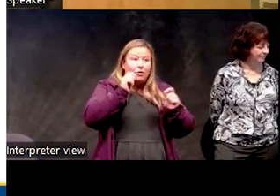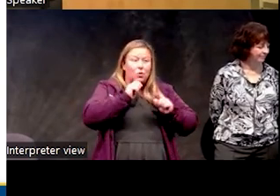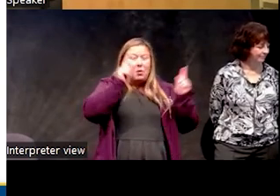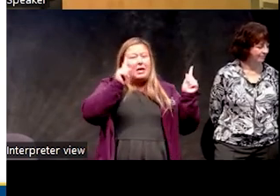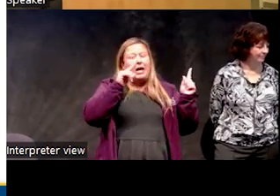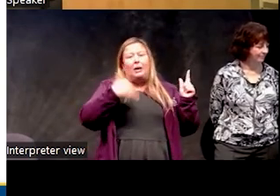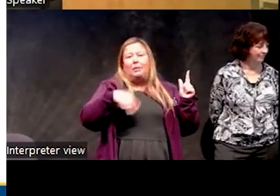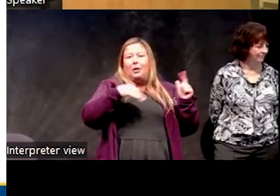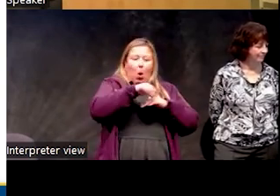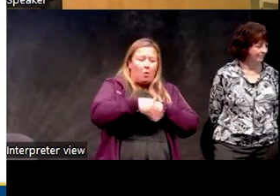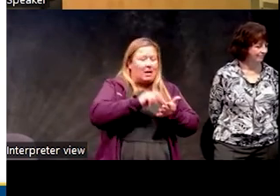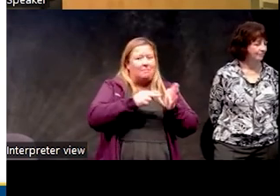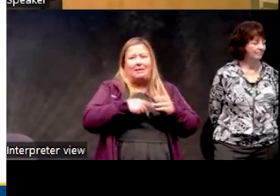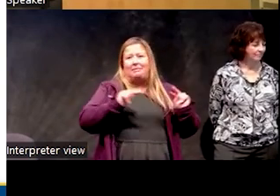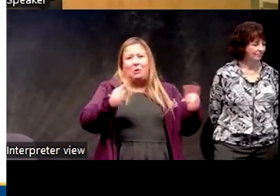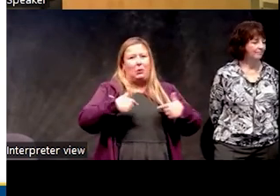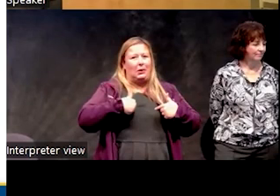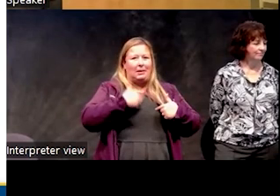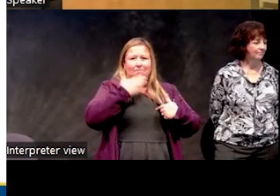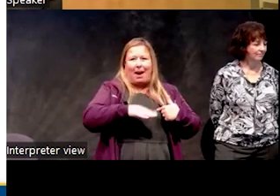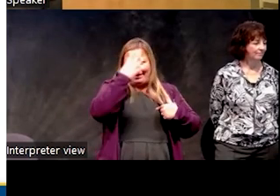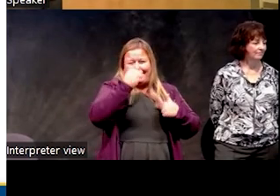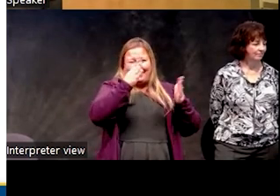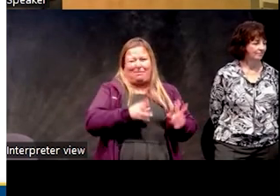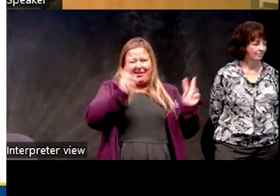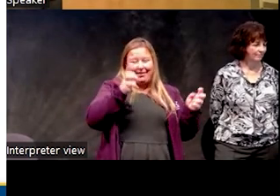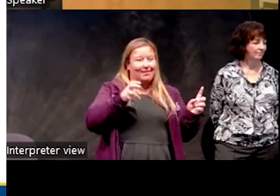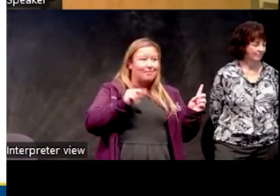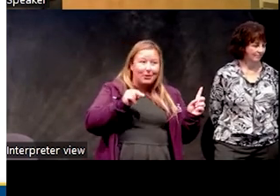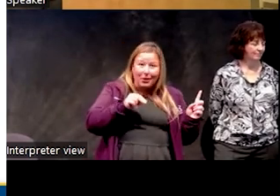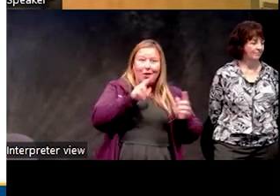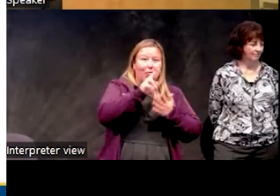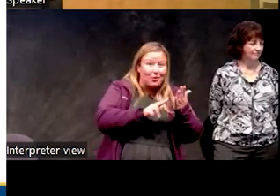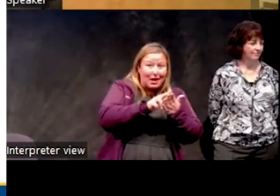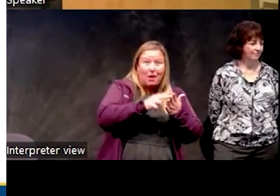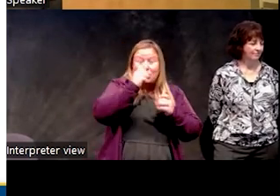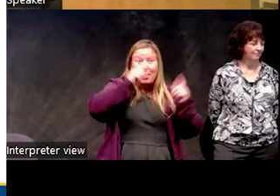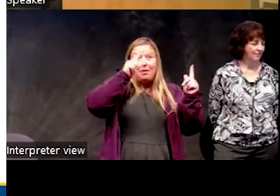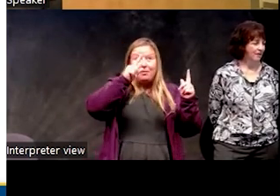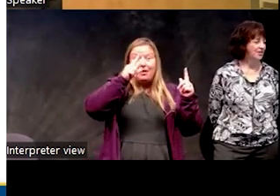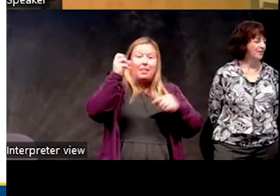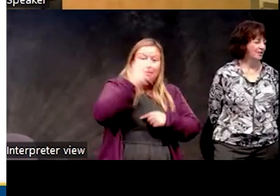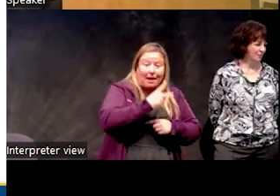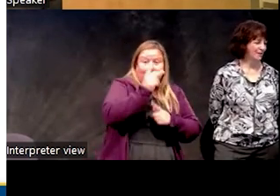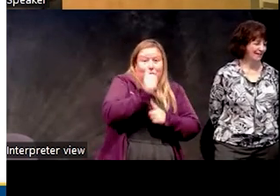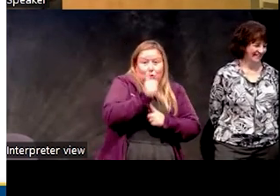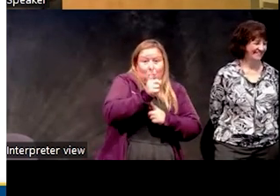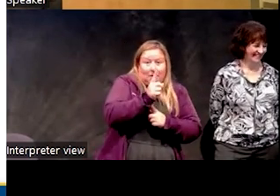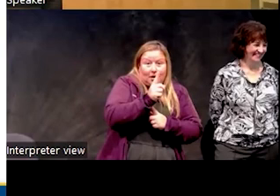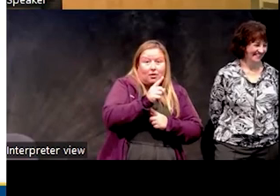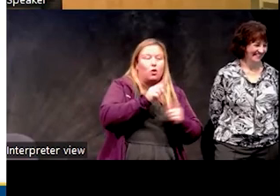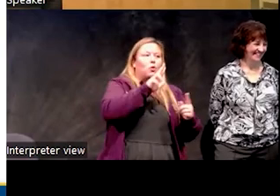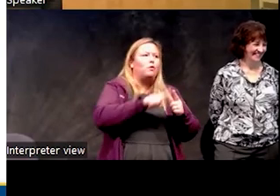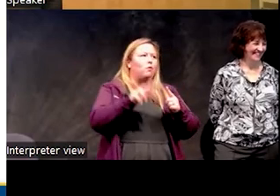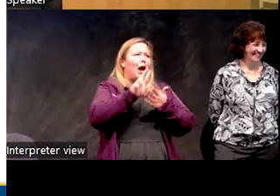wake up, that's worse sleep, right? So exactly that. It's fine to wake up three or four hours a night, but if you can go back to sleep, then you go back to sleep.